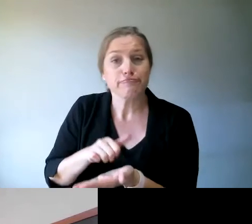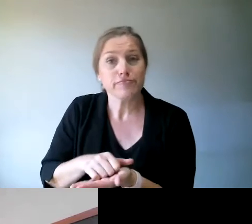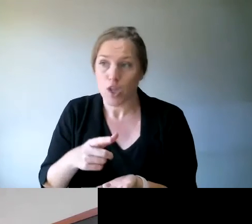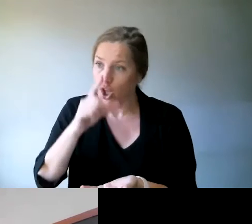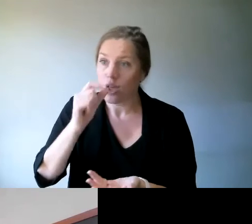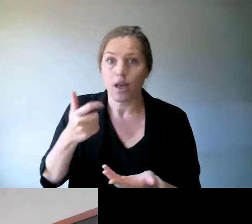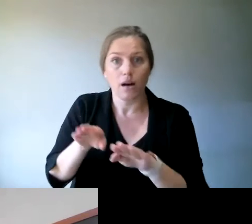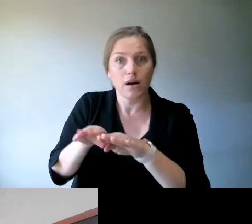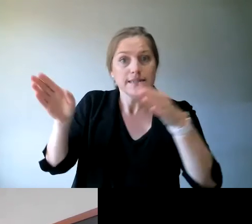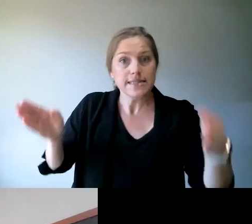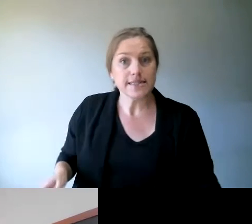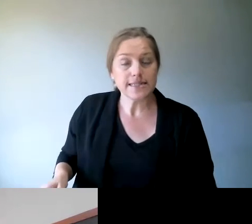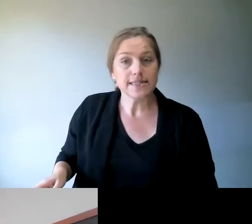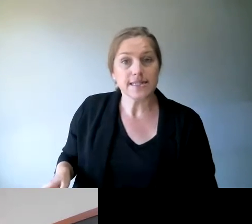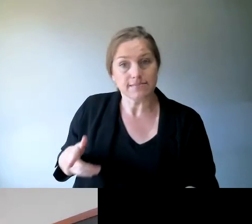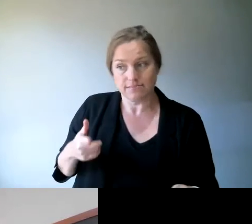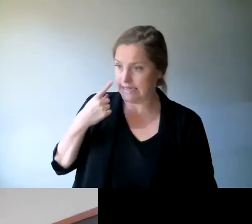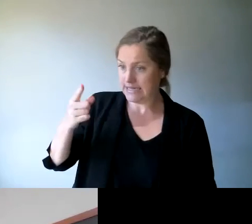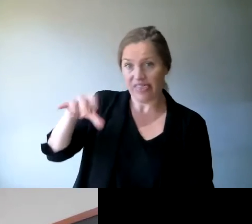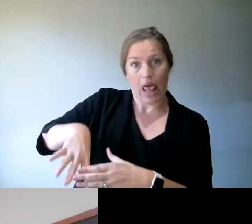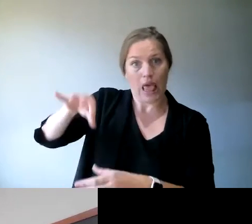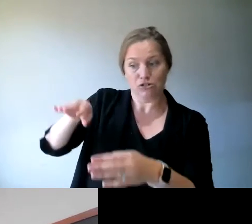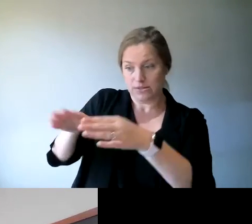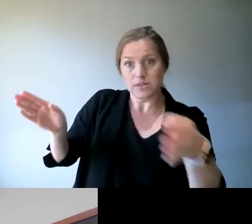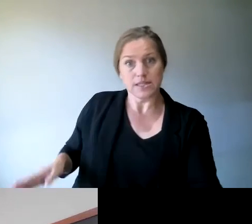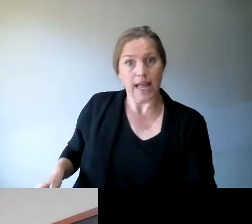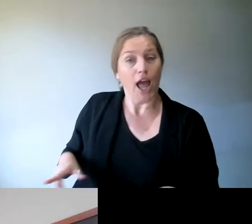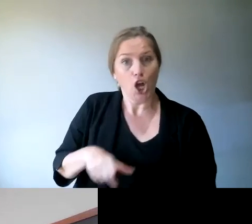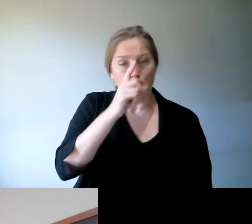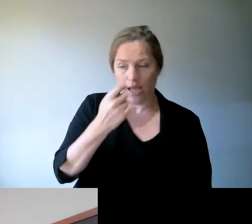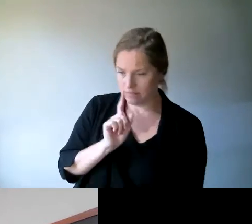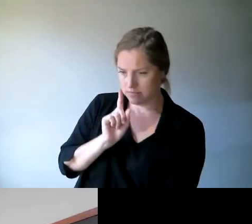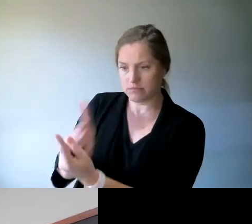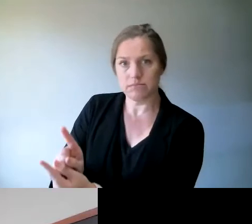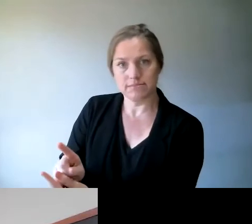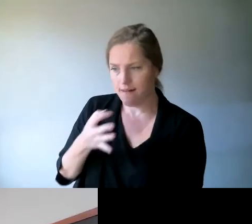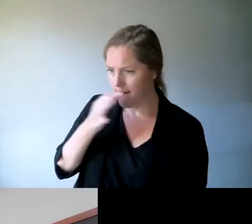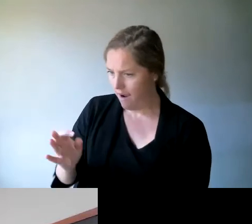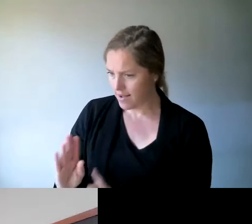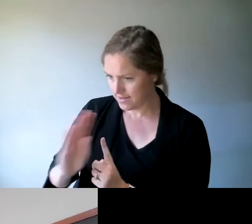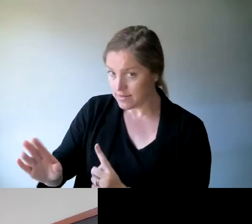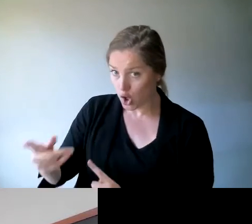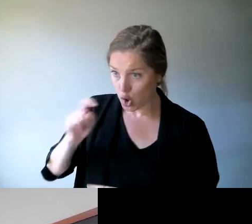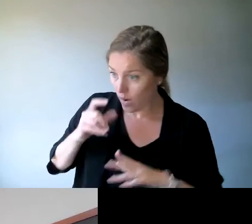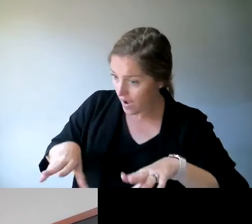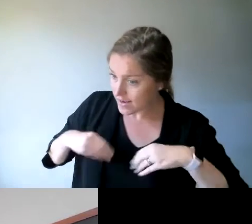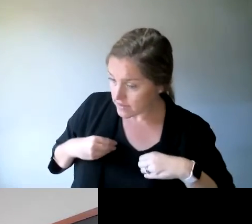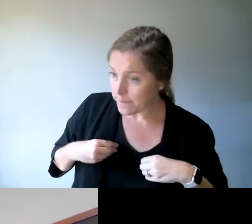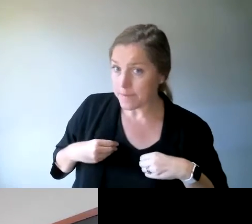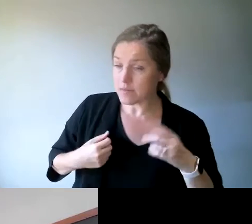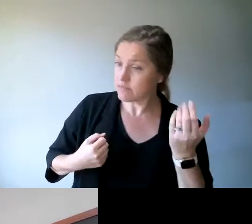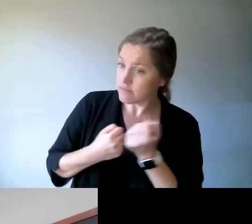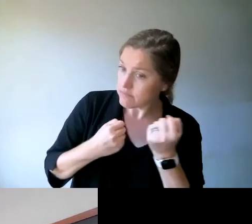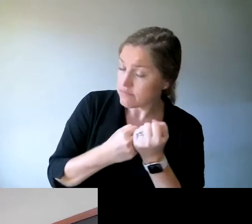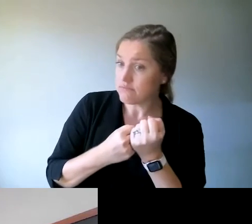campaign pledge, walk up to them and say, are you prepared to sign on for this. So it's one of those things that all the